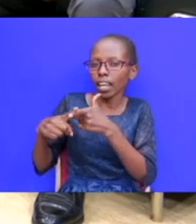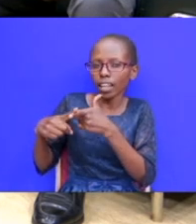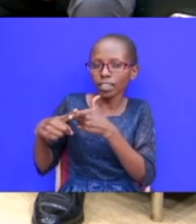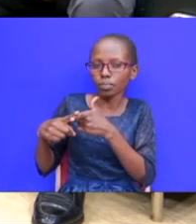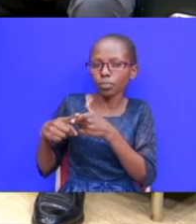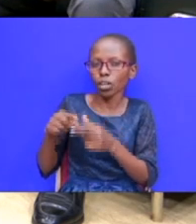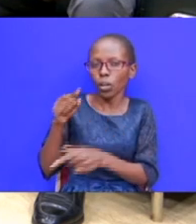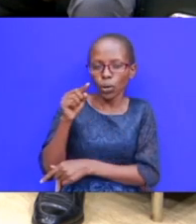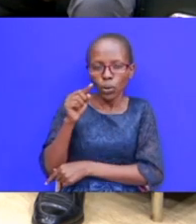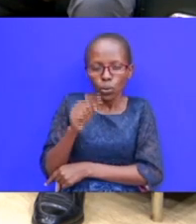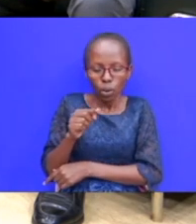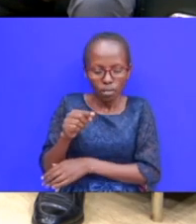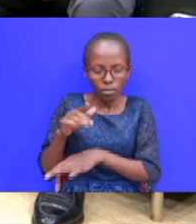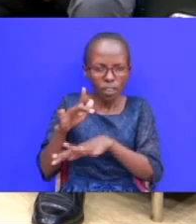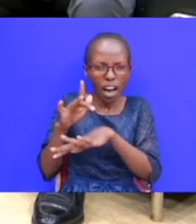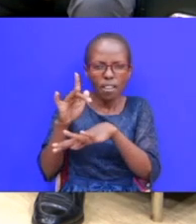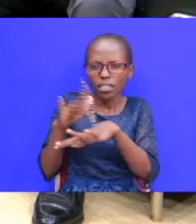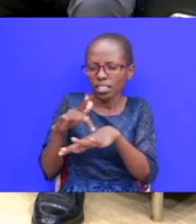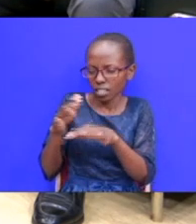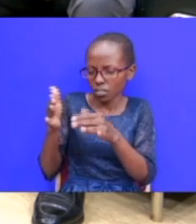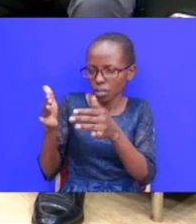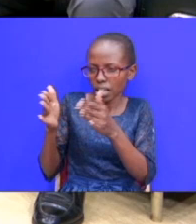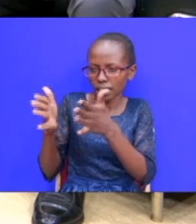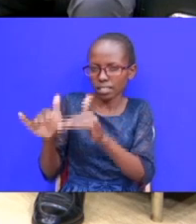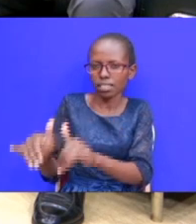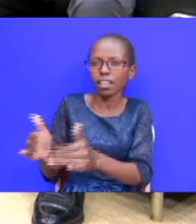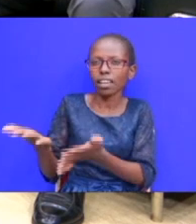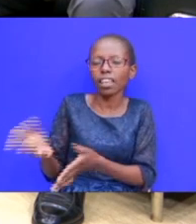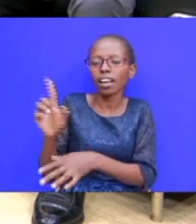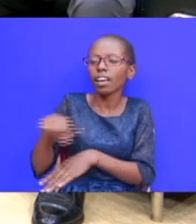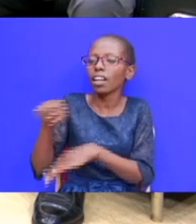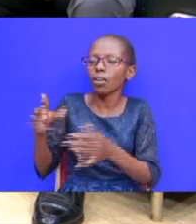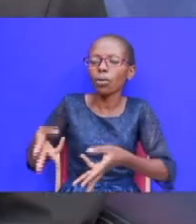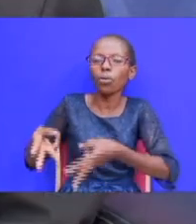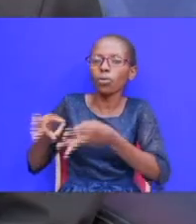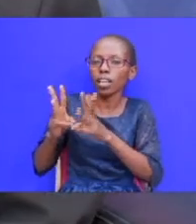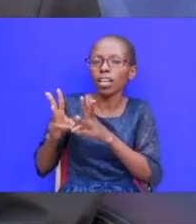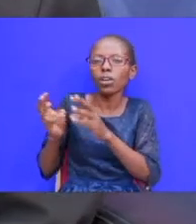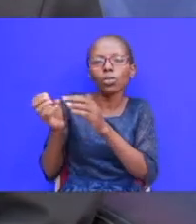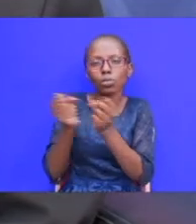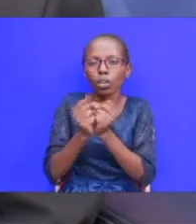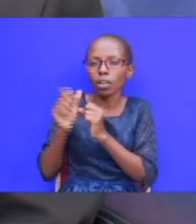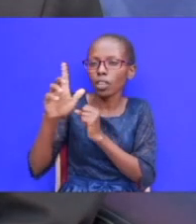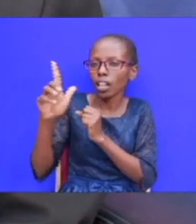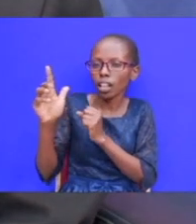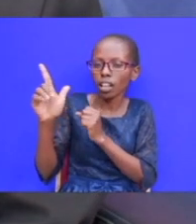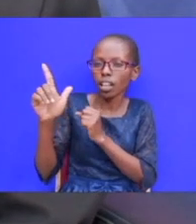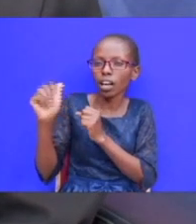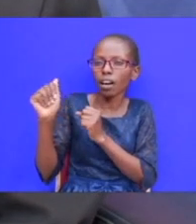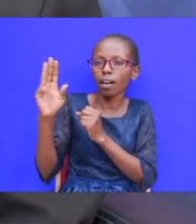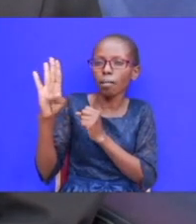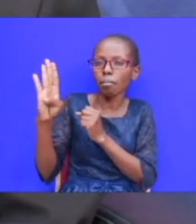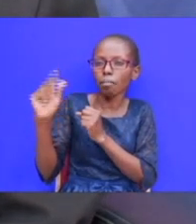you have uh interfered you just stayed there in a wrong way he was with laban and he left secretly and